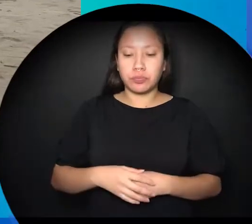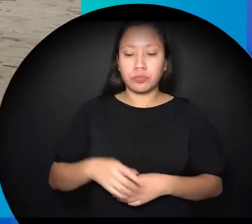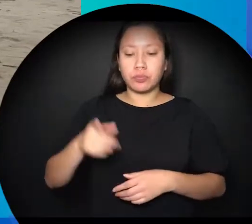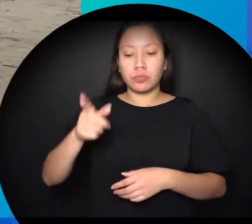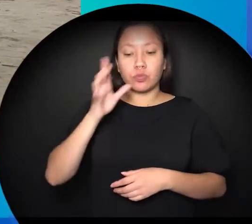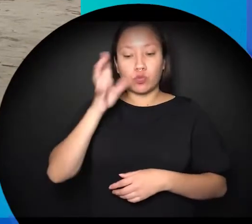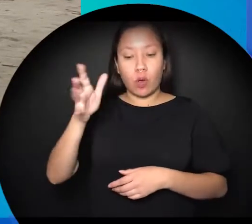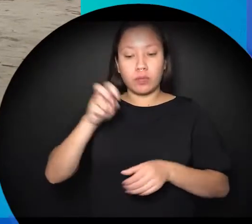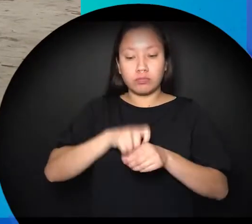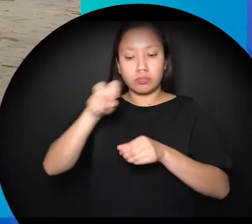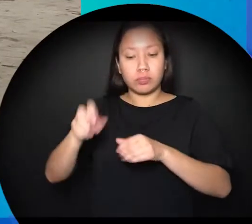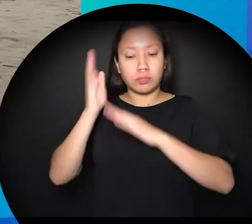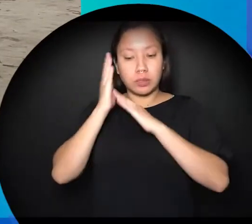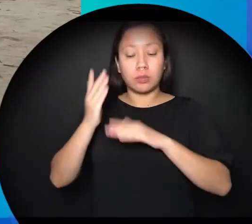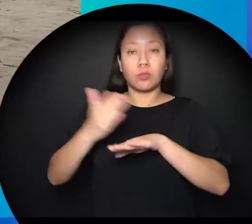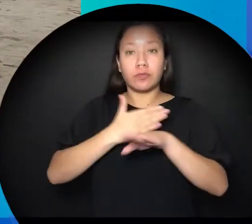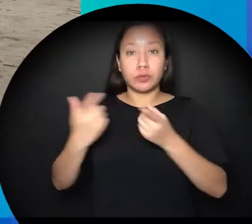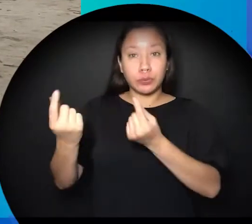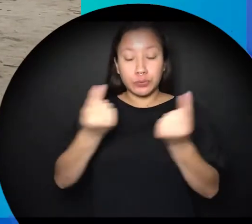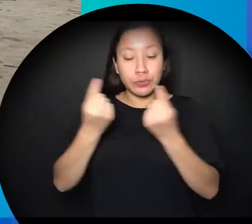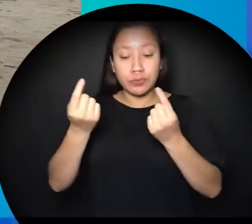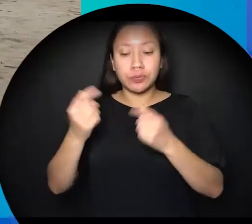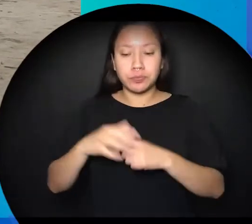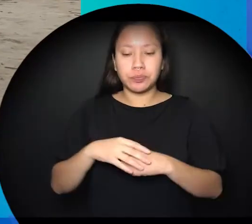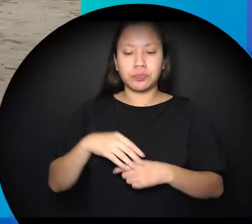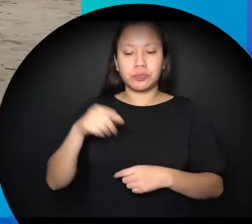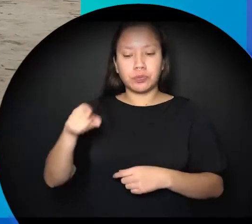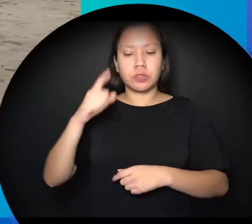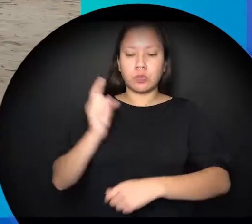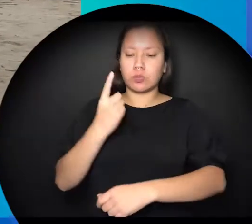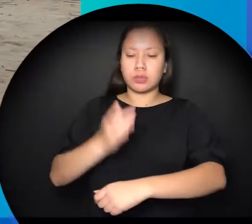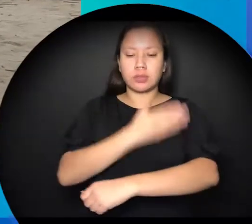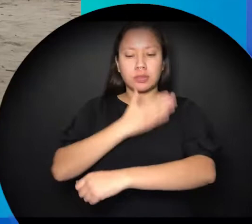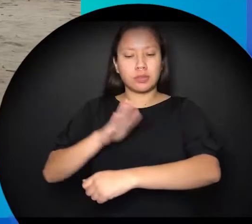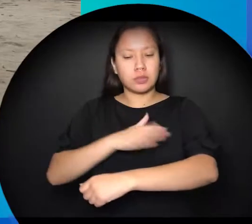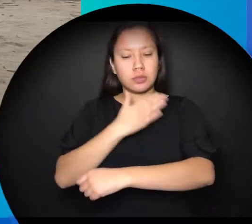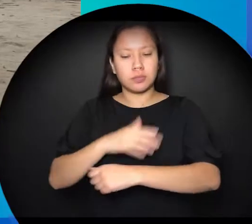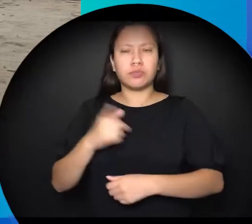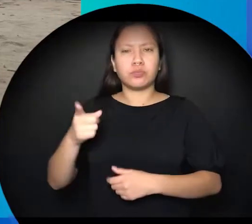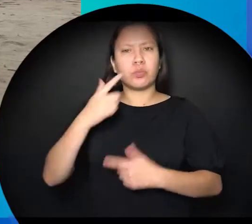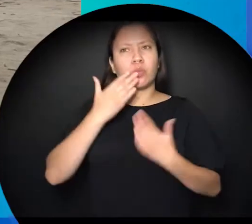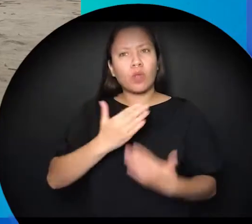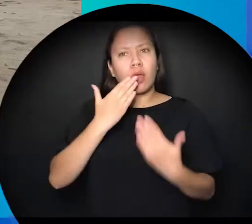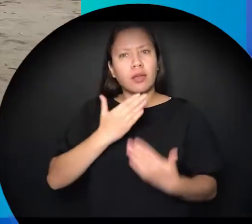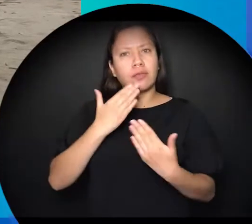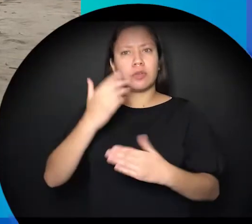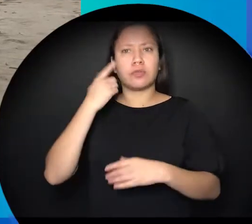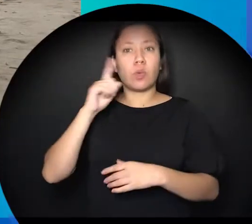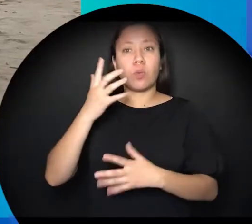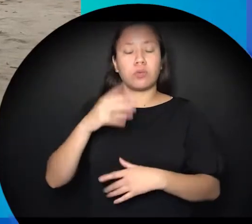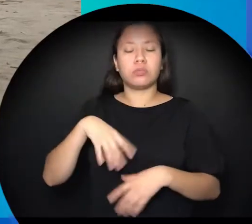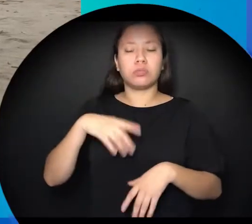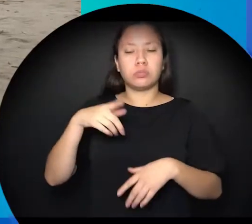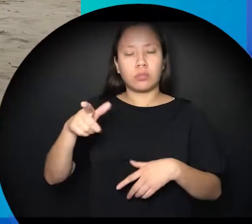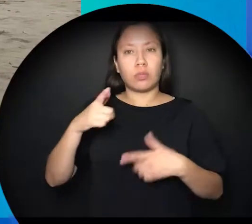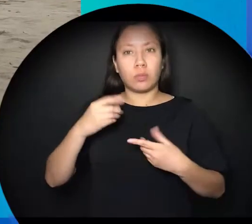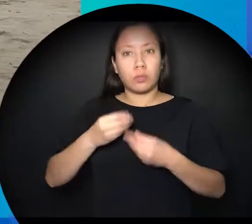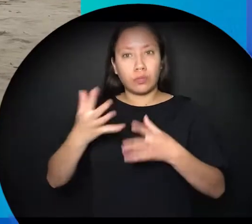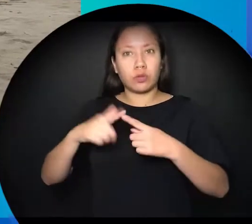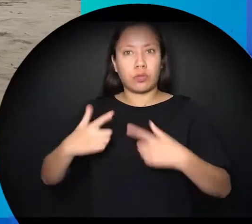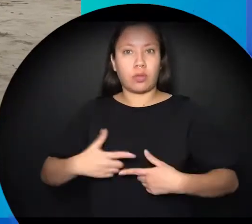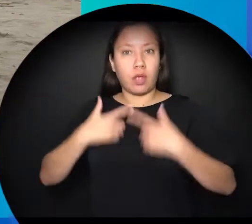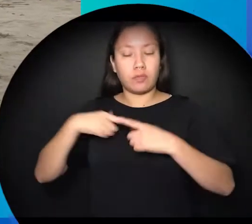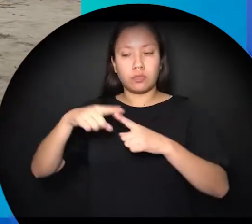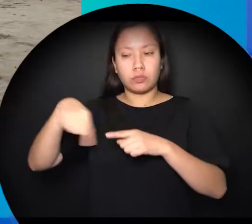sacred to me but to First Nations people and I want you to think more about how you use water how plants use water and how